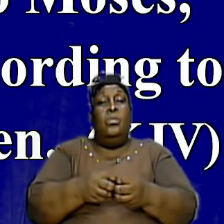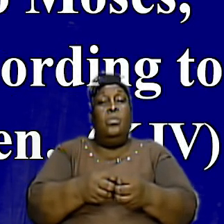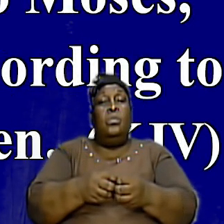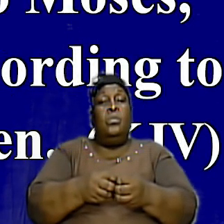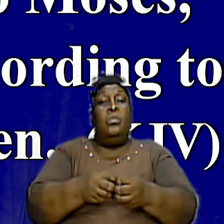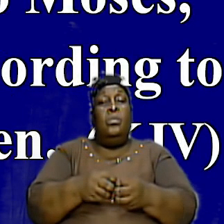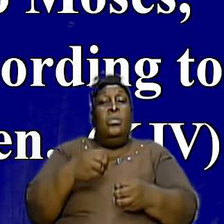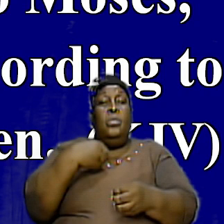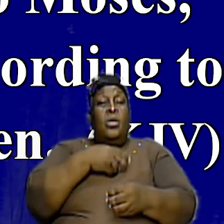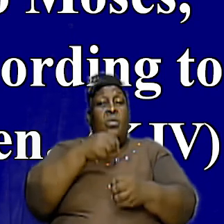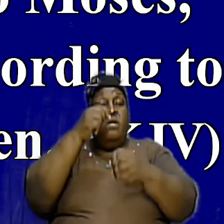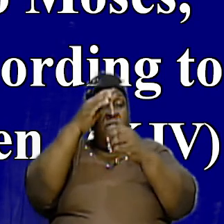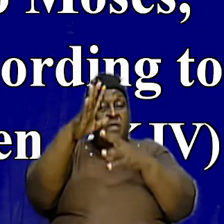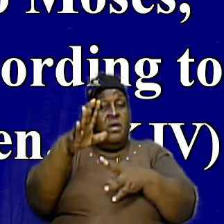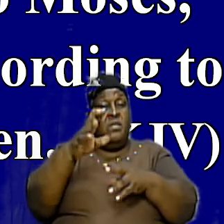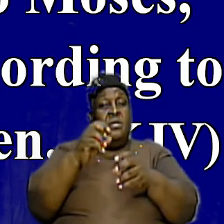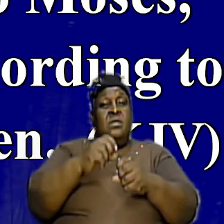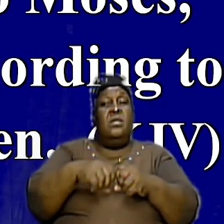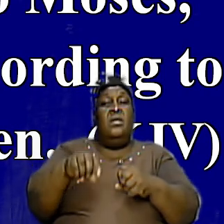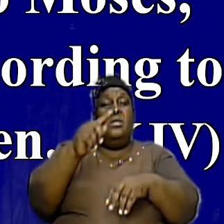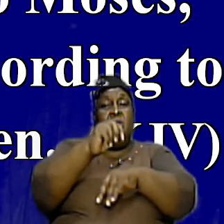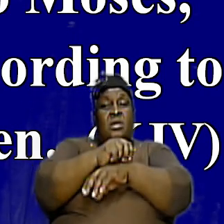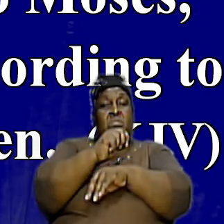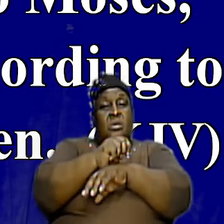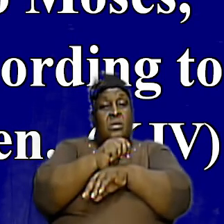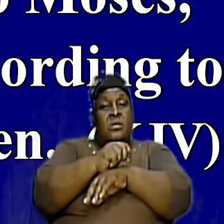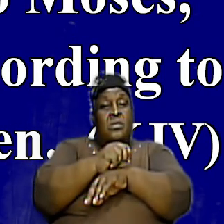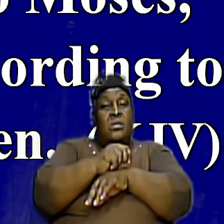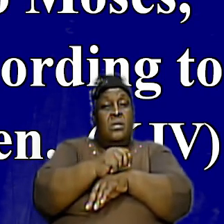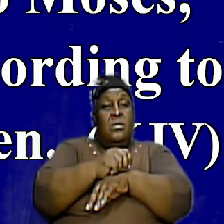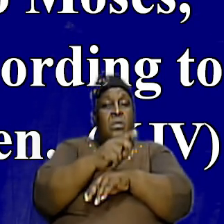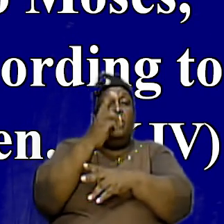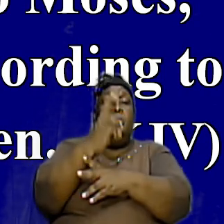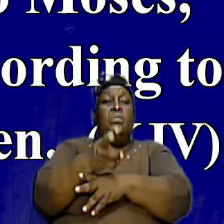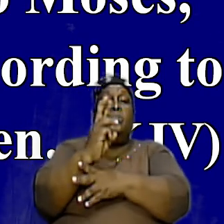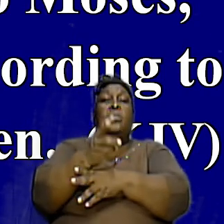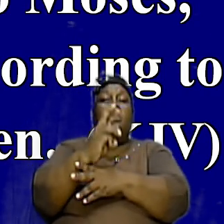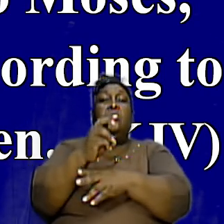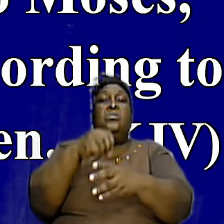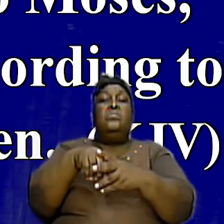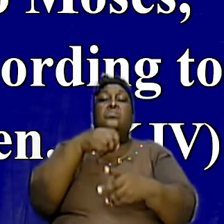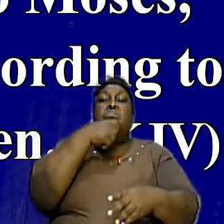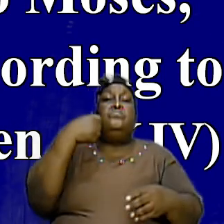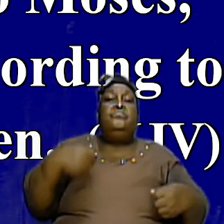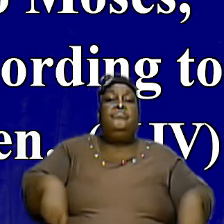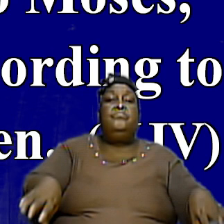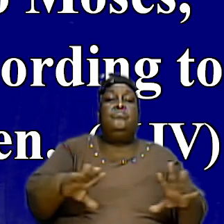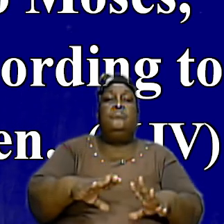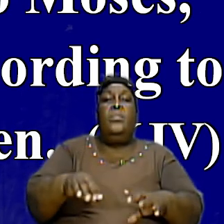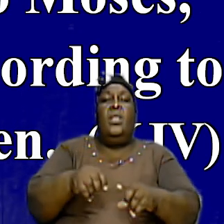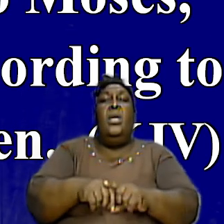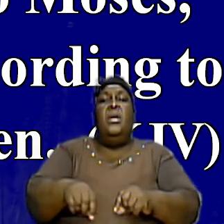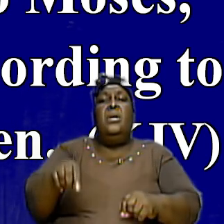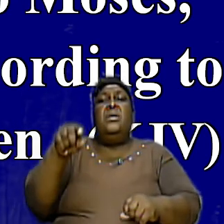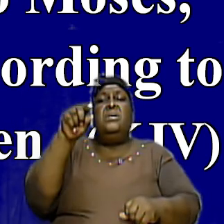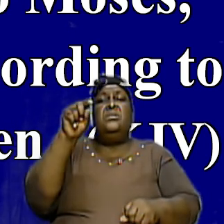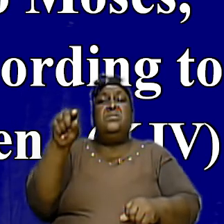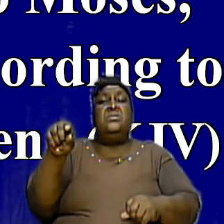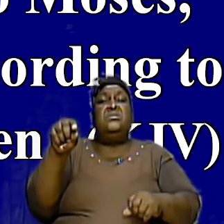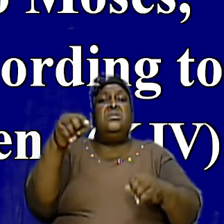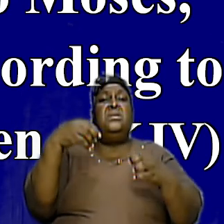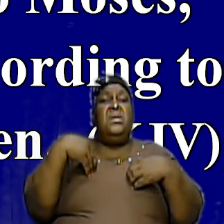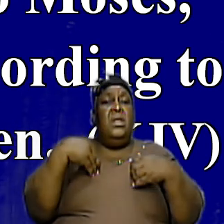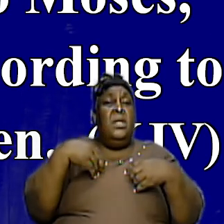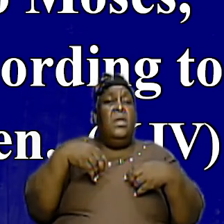our fathers had the tabernacle of weakness in the wilderness so here again the